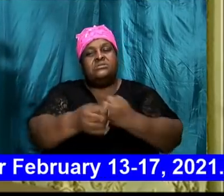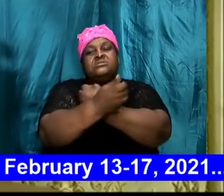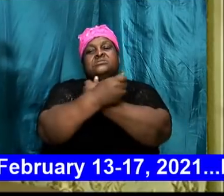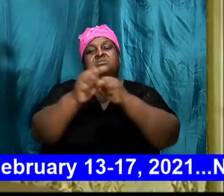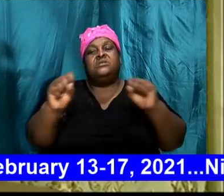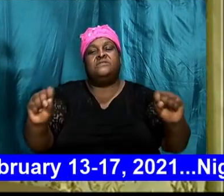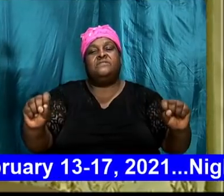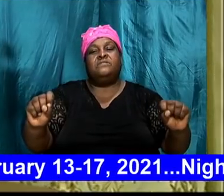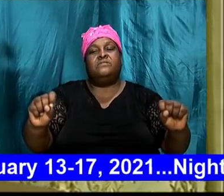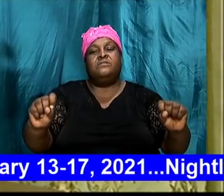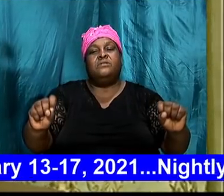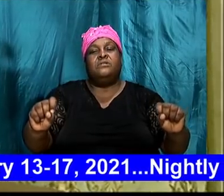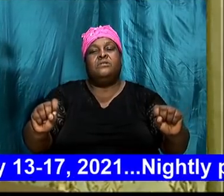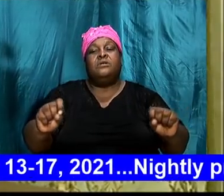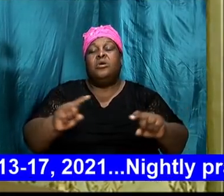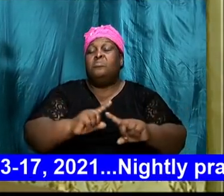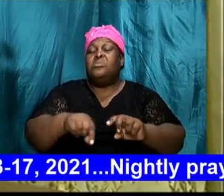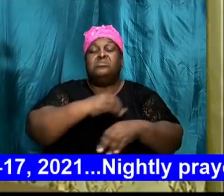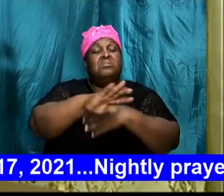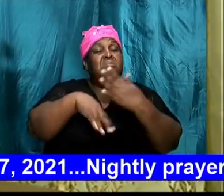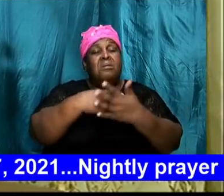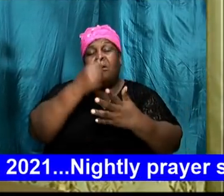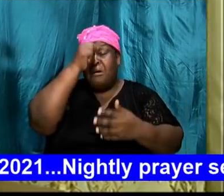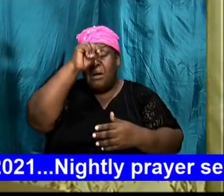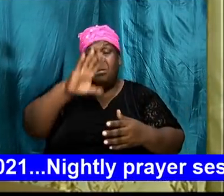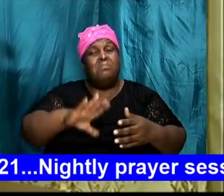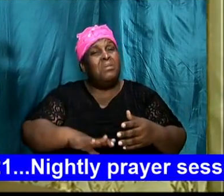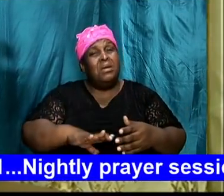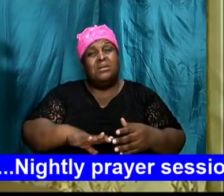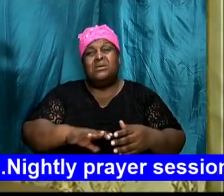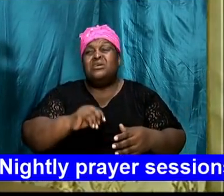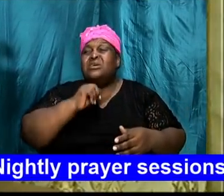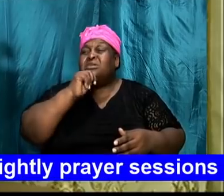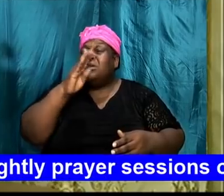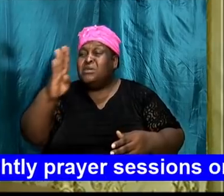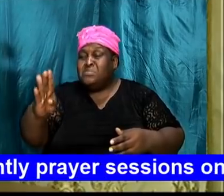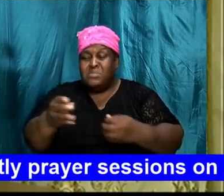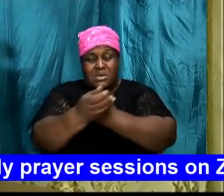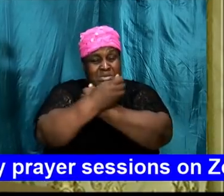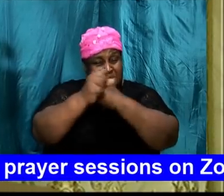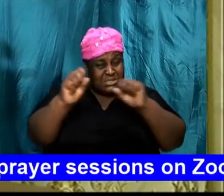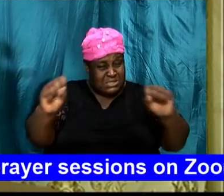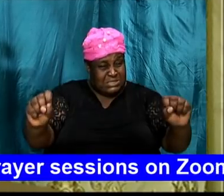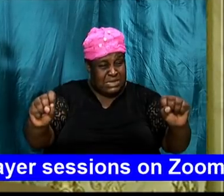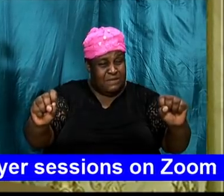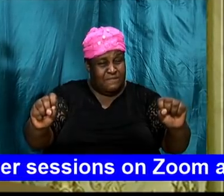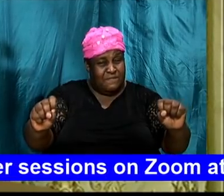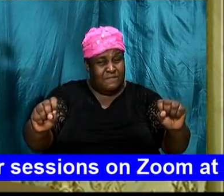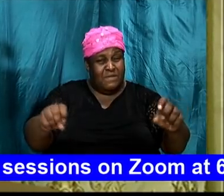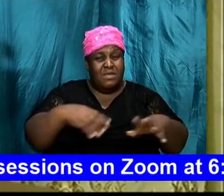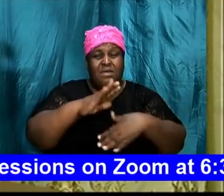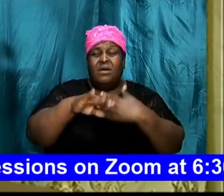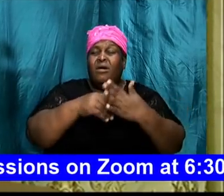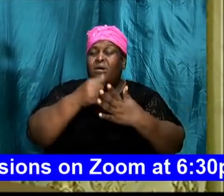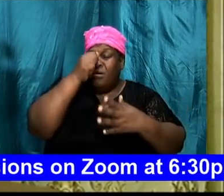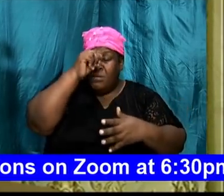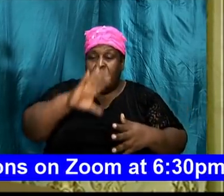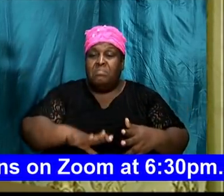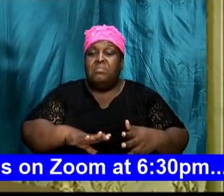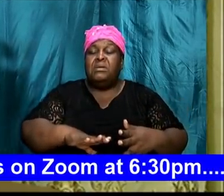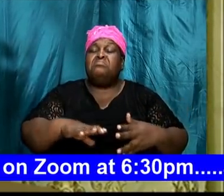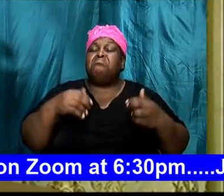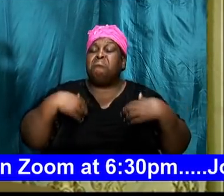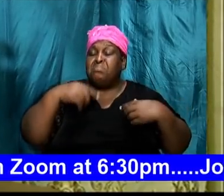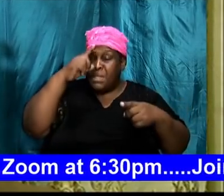But all men will not be saved, because then all men have a decision to